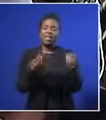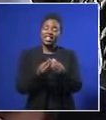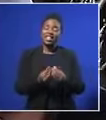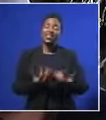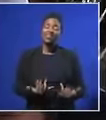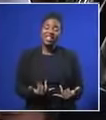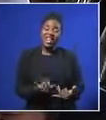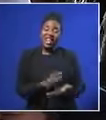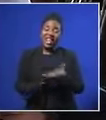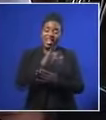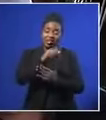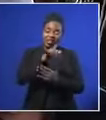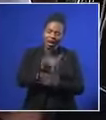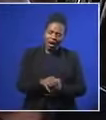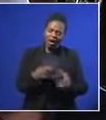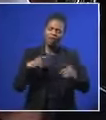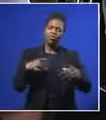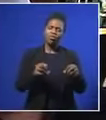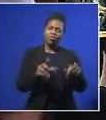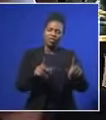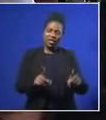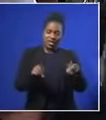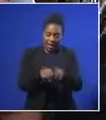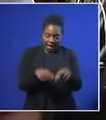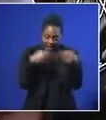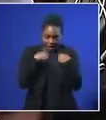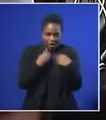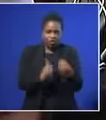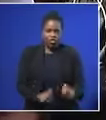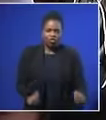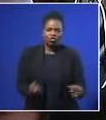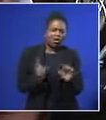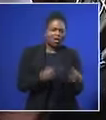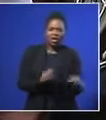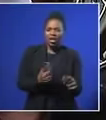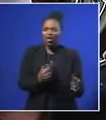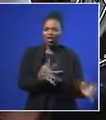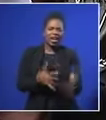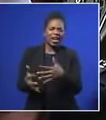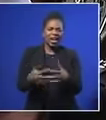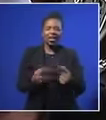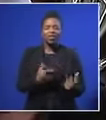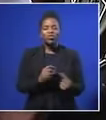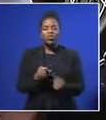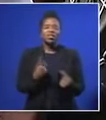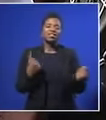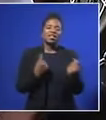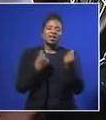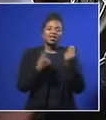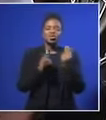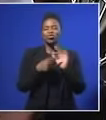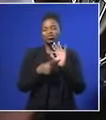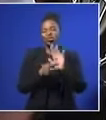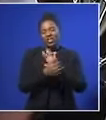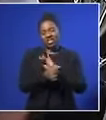today we're given that opportunity. Even our children come out and do whatever they're doing to celebrate and to show the talent that they